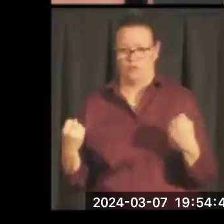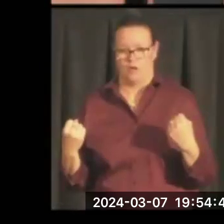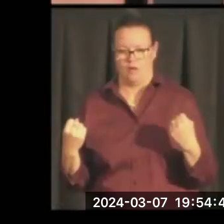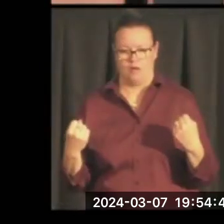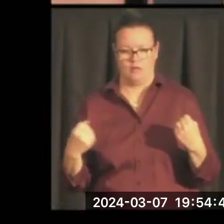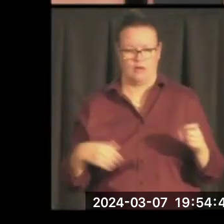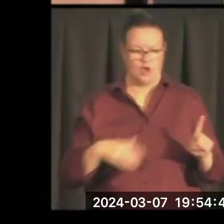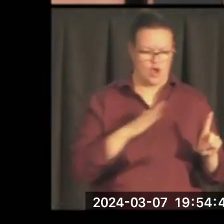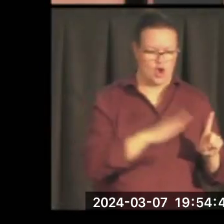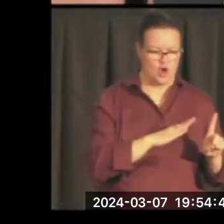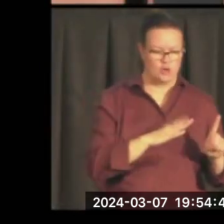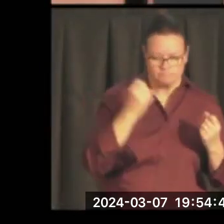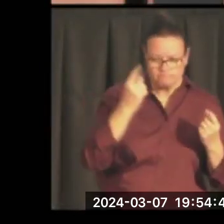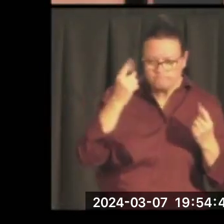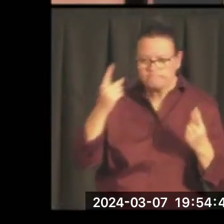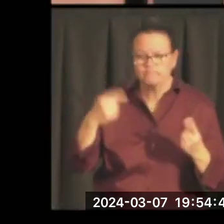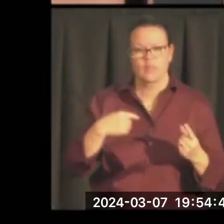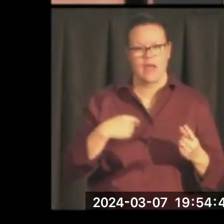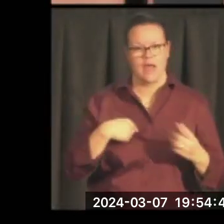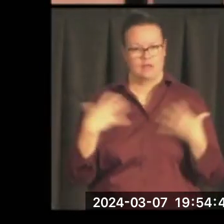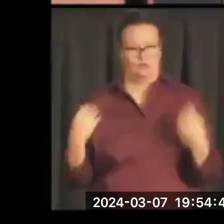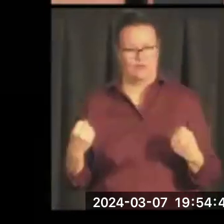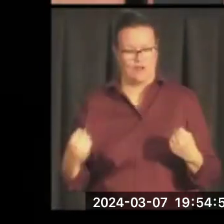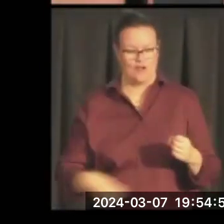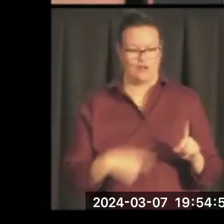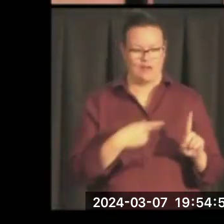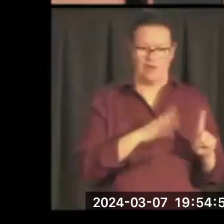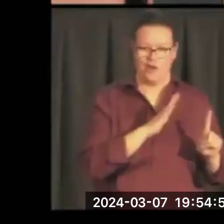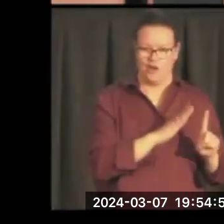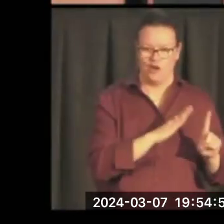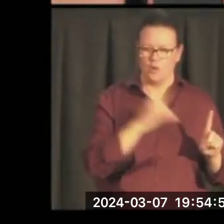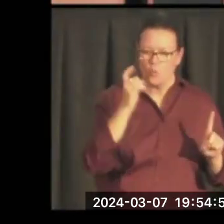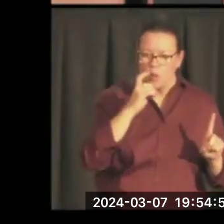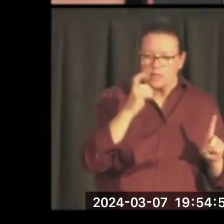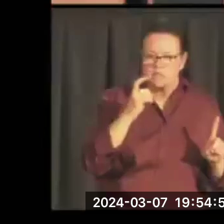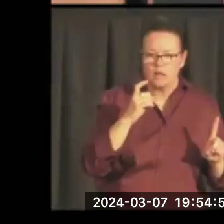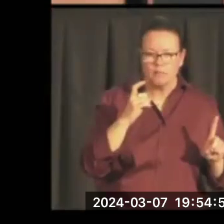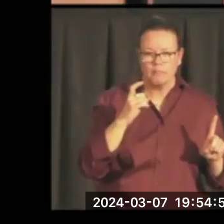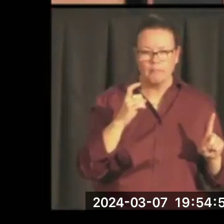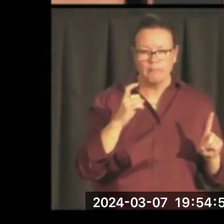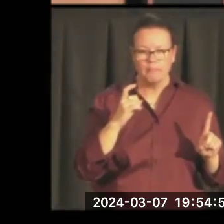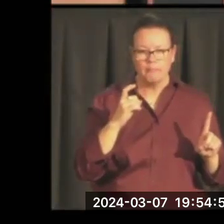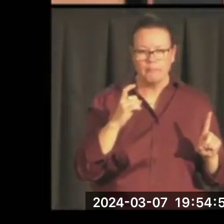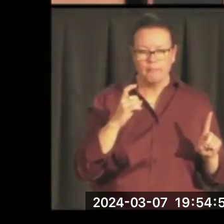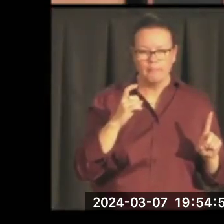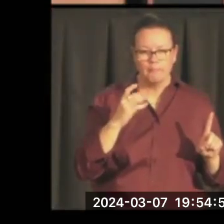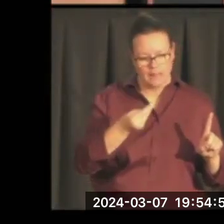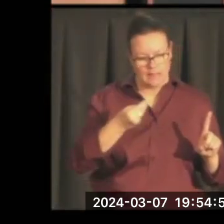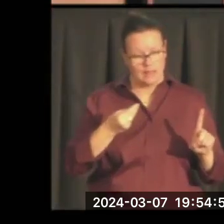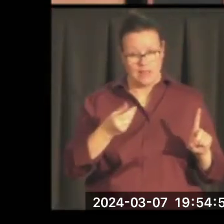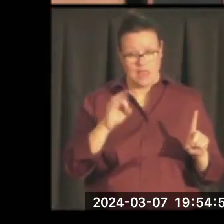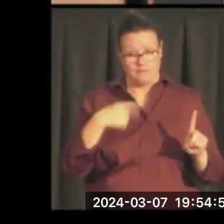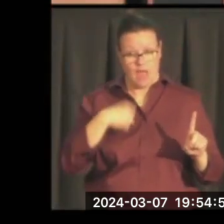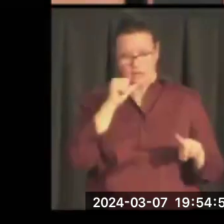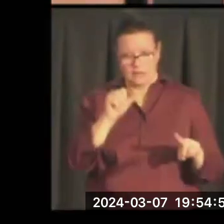in her understanding, if I had not had access to her wisdom, I would not be with you